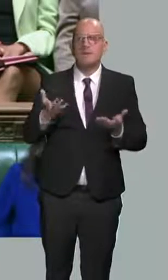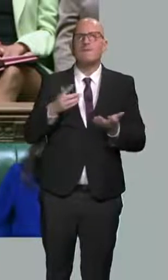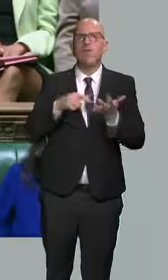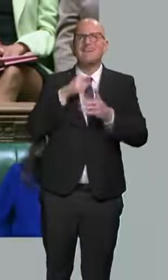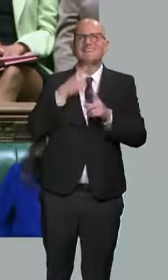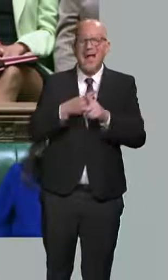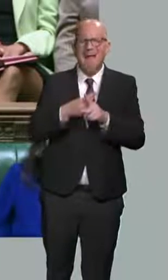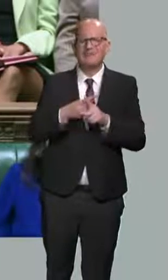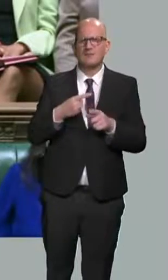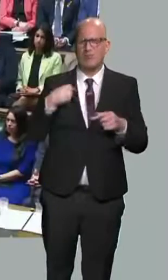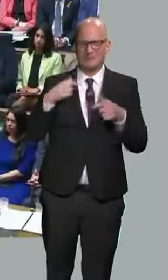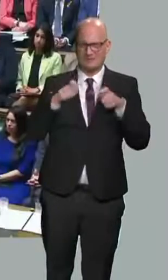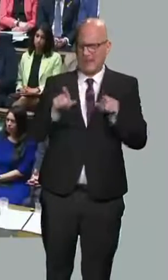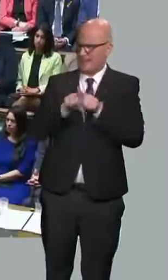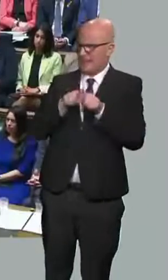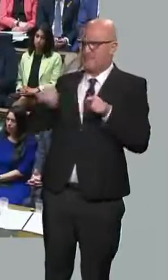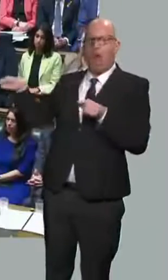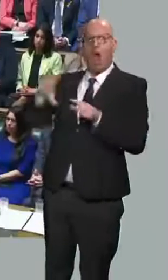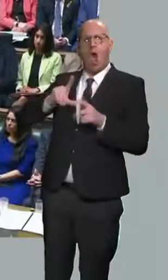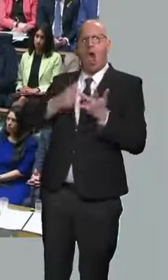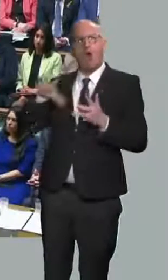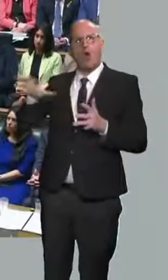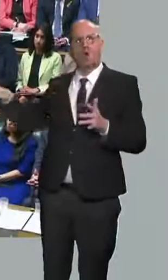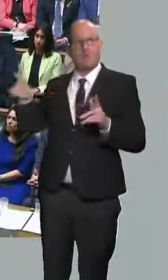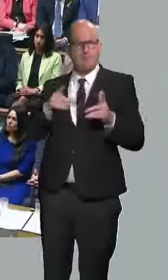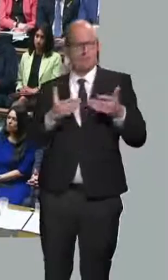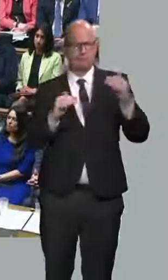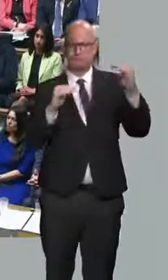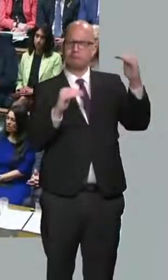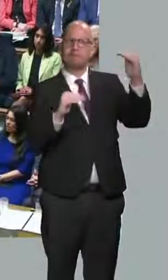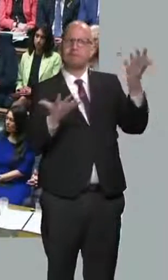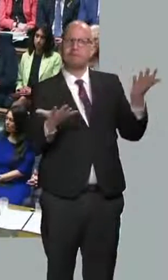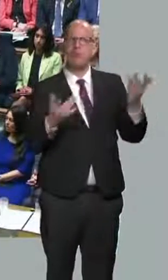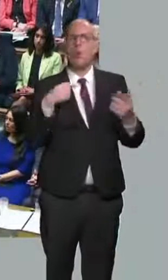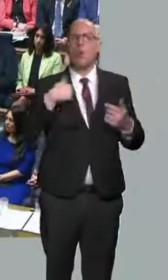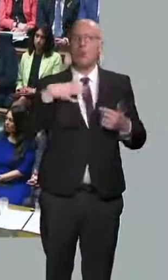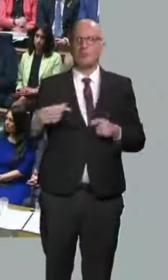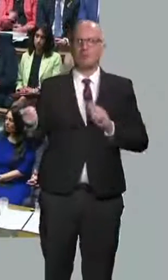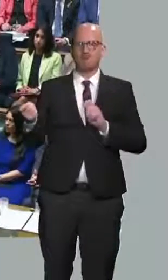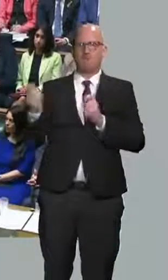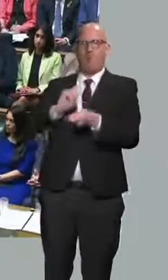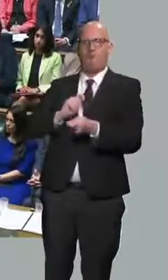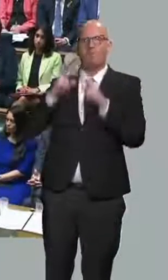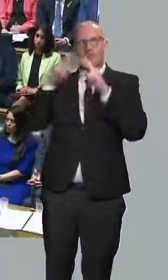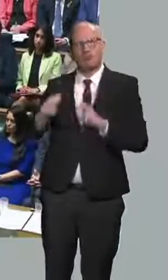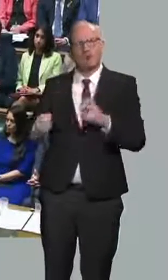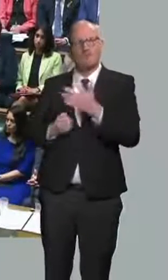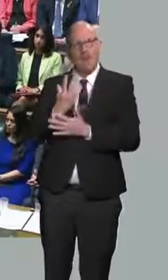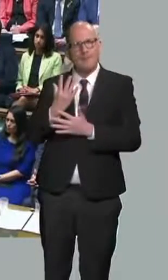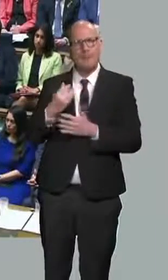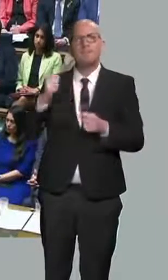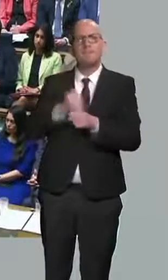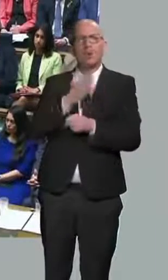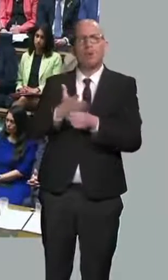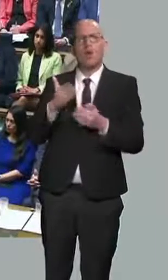Something is not working. So we will reform R&D tax credits so that they are effective and better value for money. We will